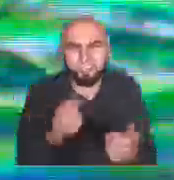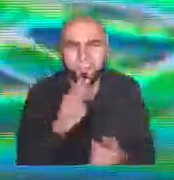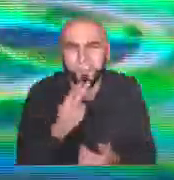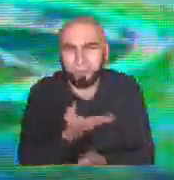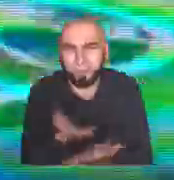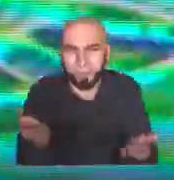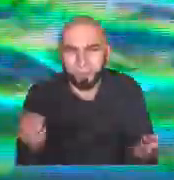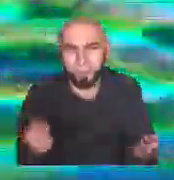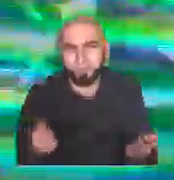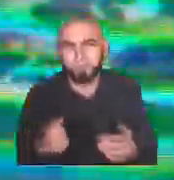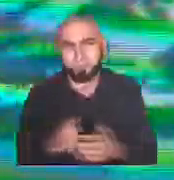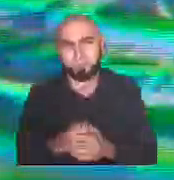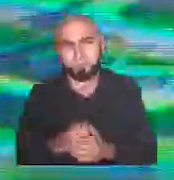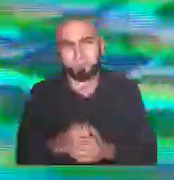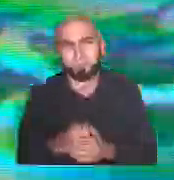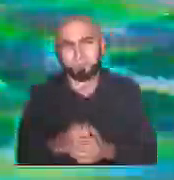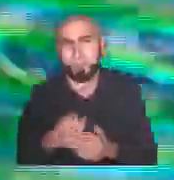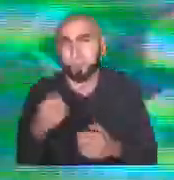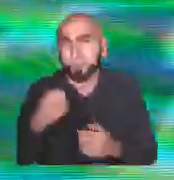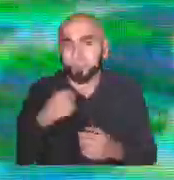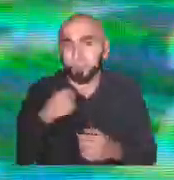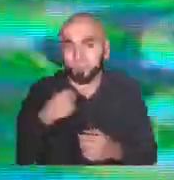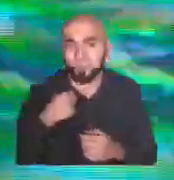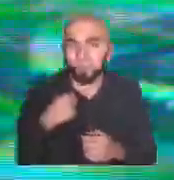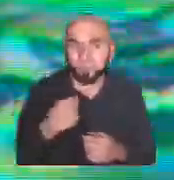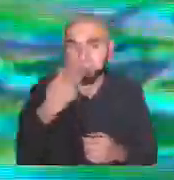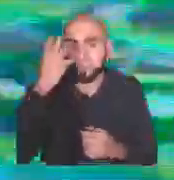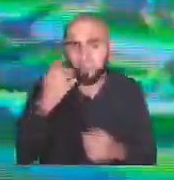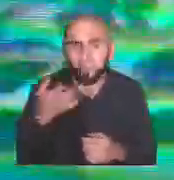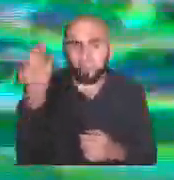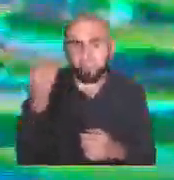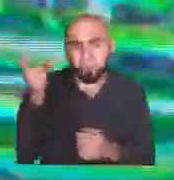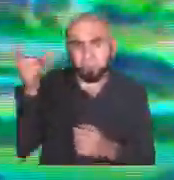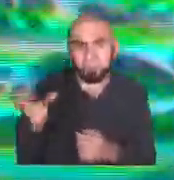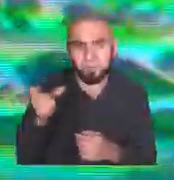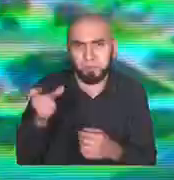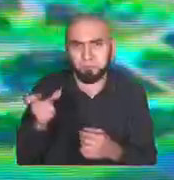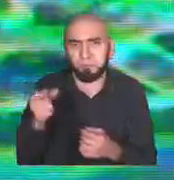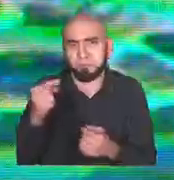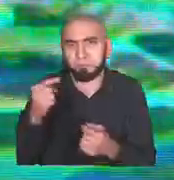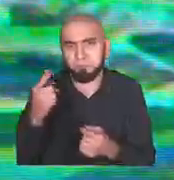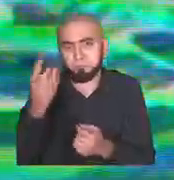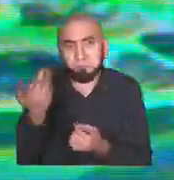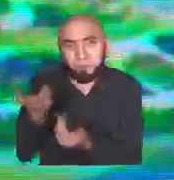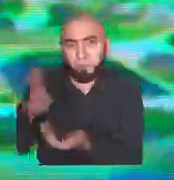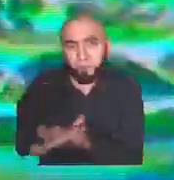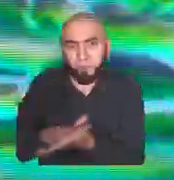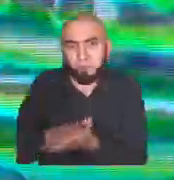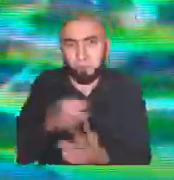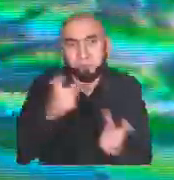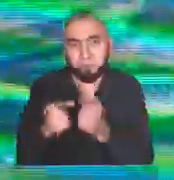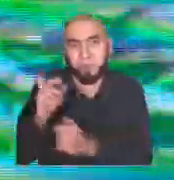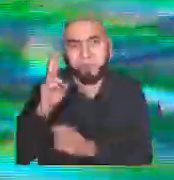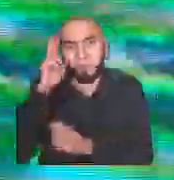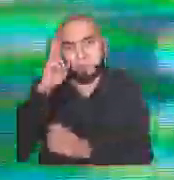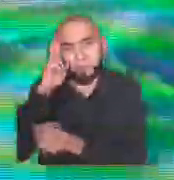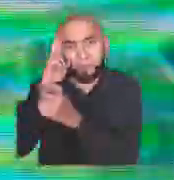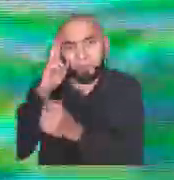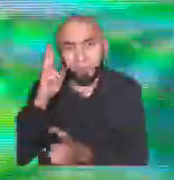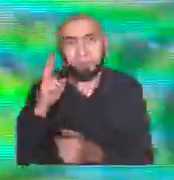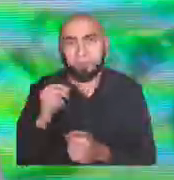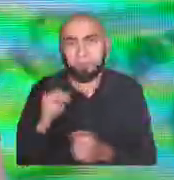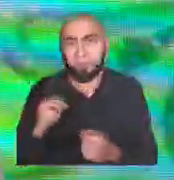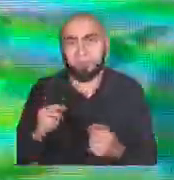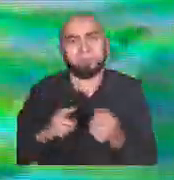I got mad that Mark Weiser died and that nobody remembered calm technology, so I wrote a whole book on it for designers. And then I realized that